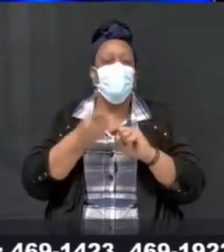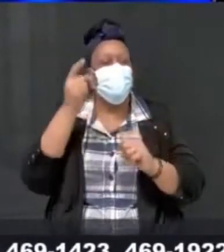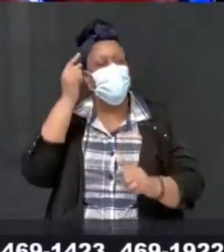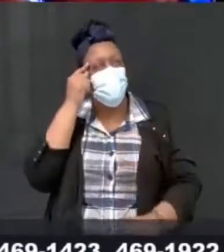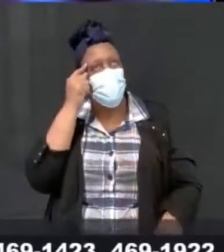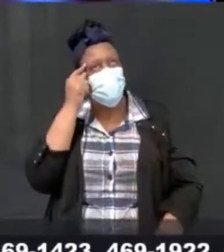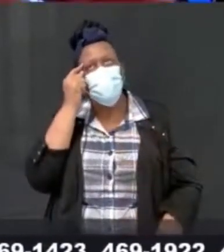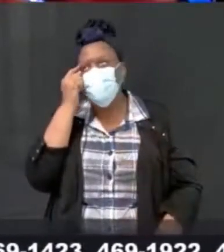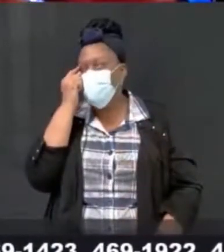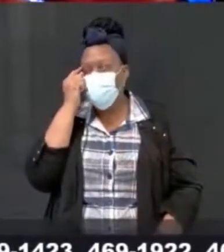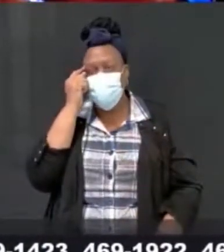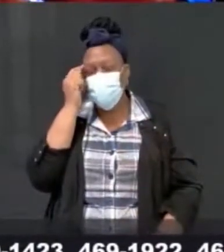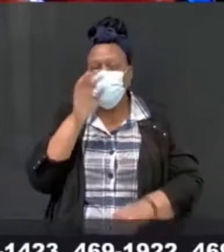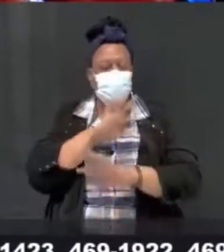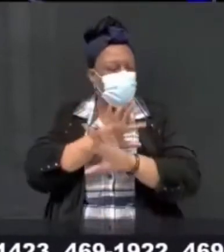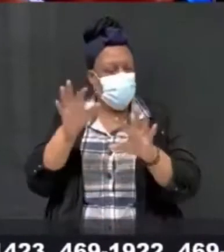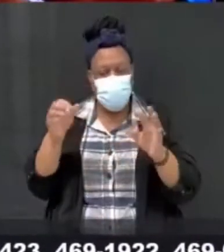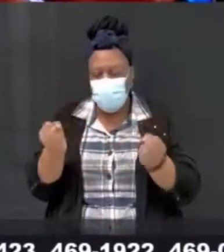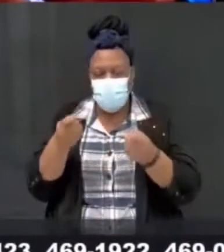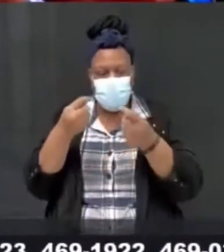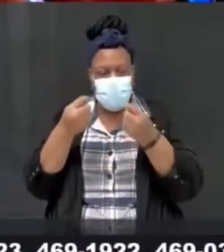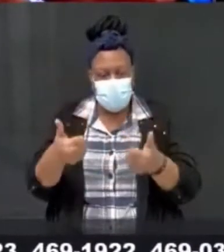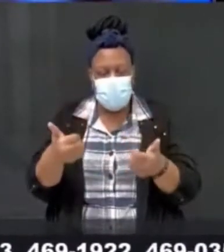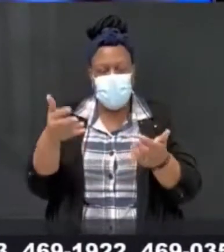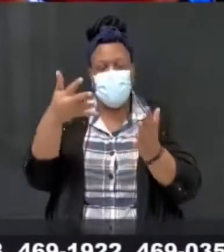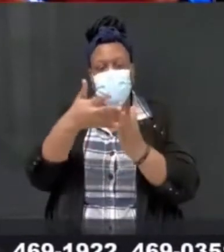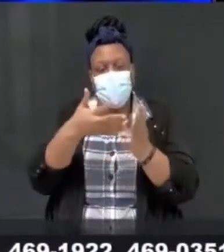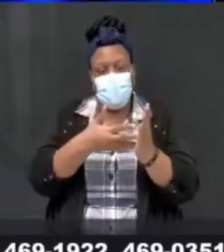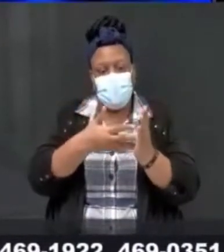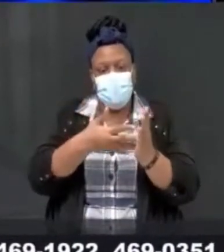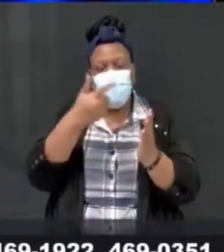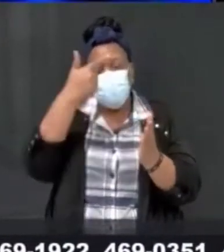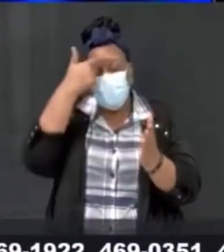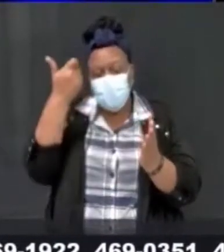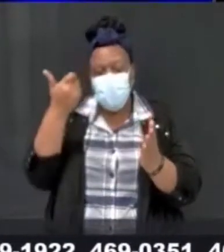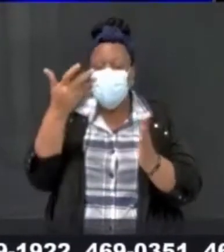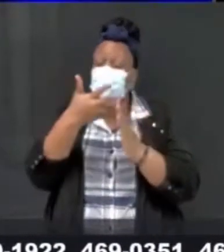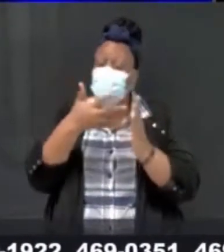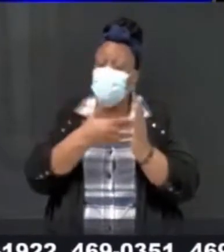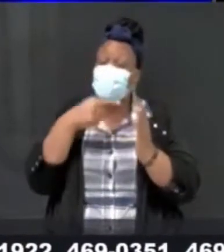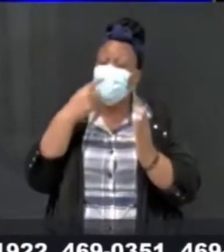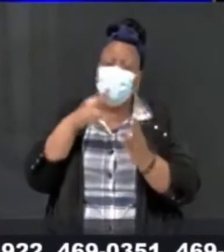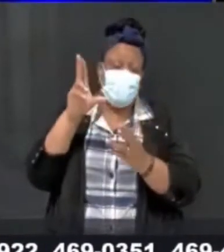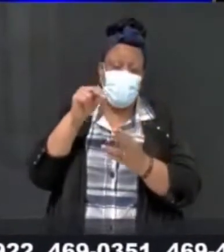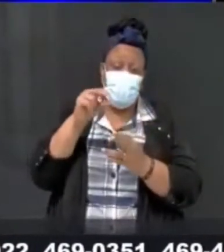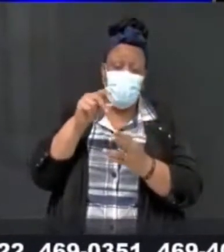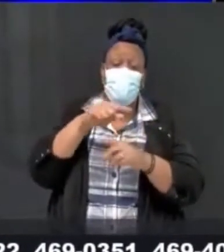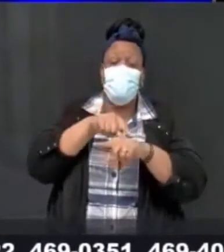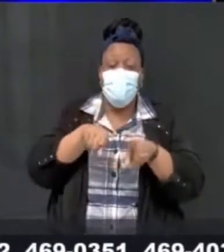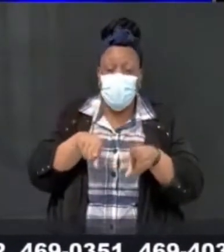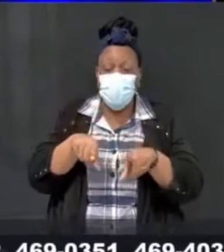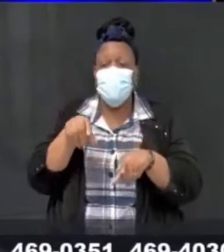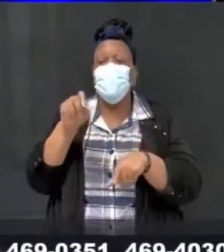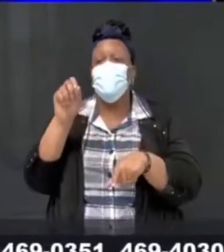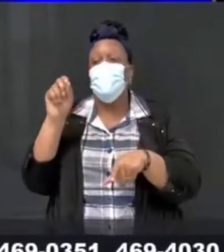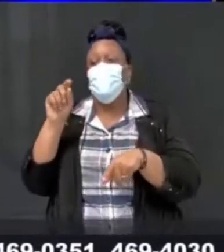not to use the rapid antibody test in our screening protocols.